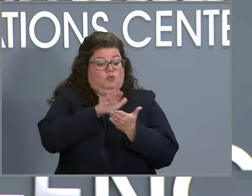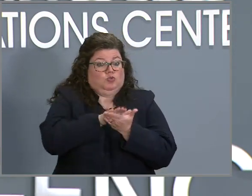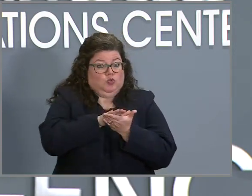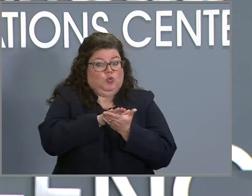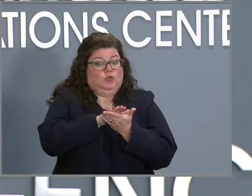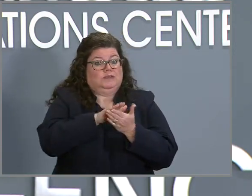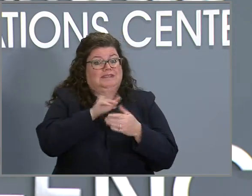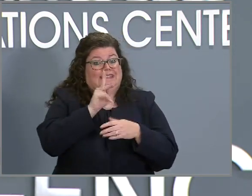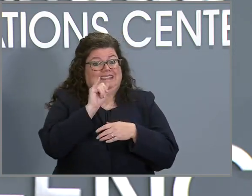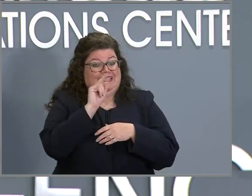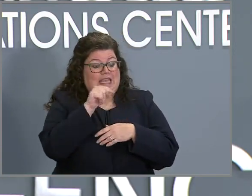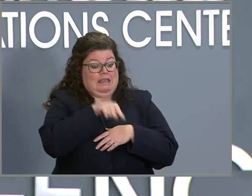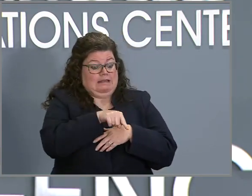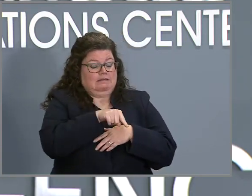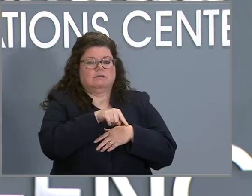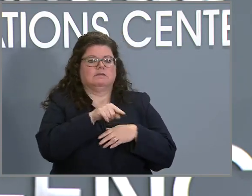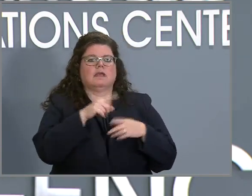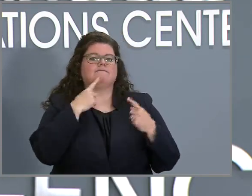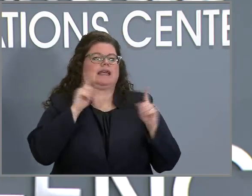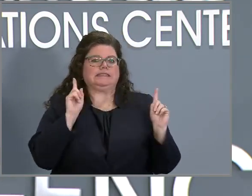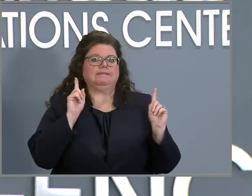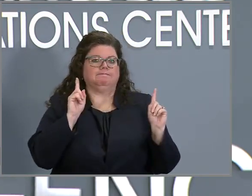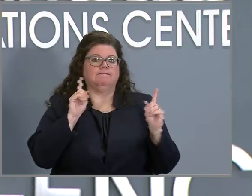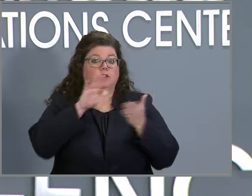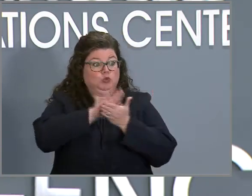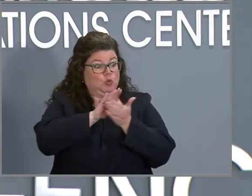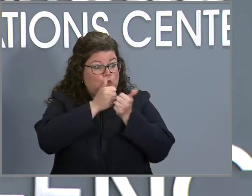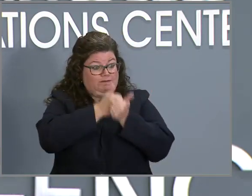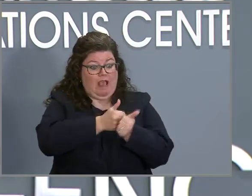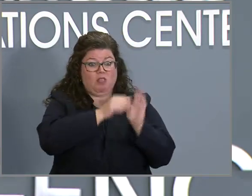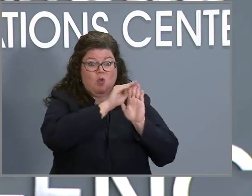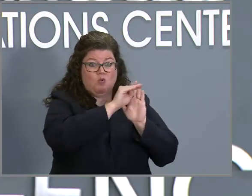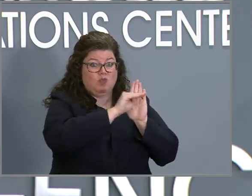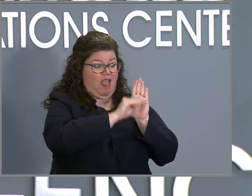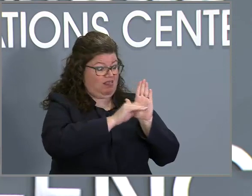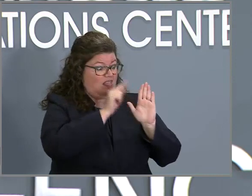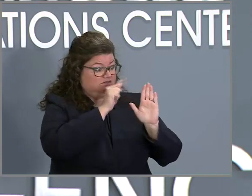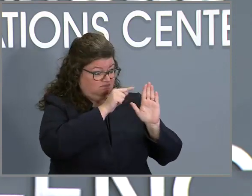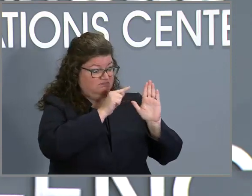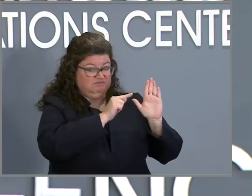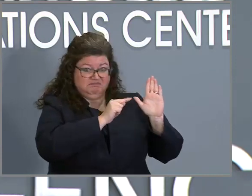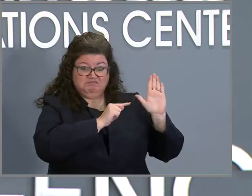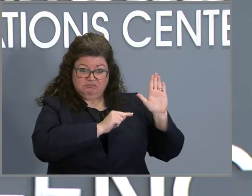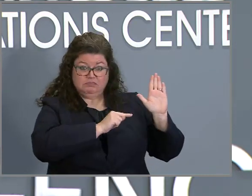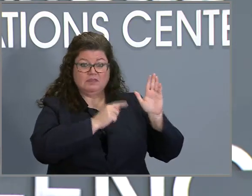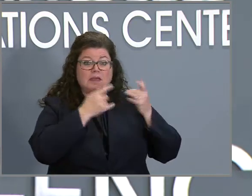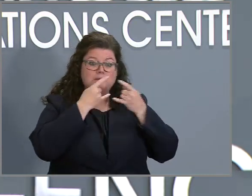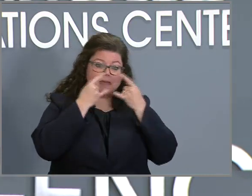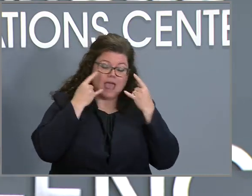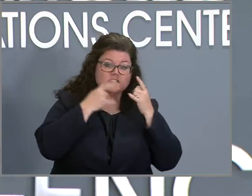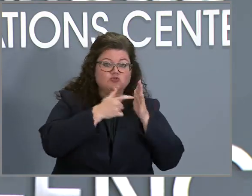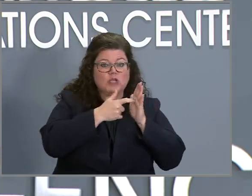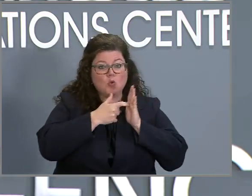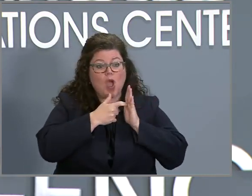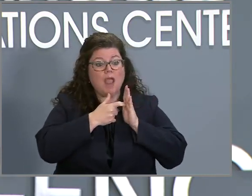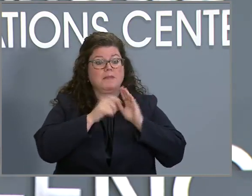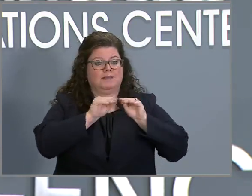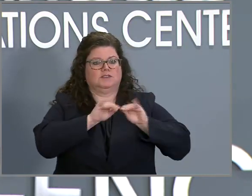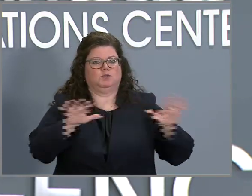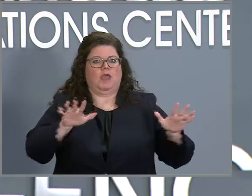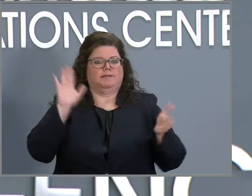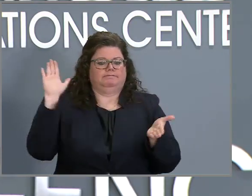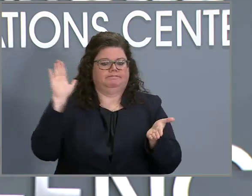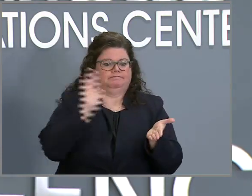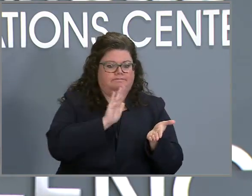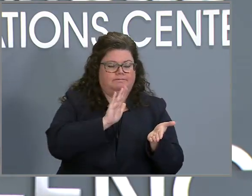is incredibly effective when schools follow those guidelines, including having mask requirements at reducing infection and spread and keeping